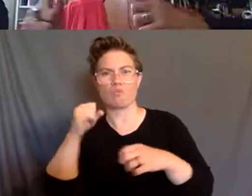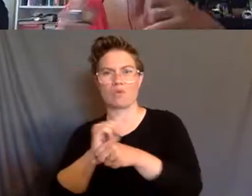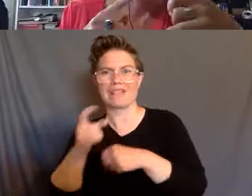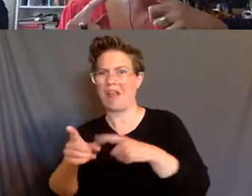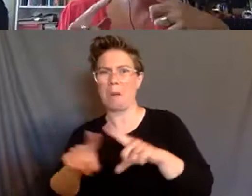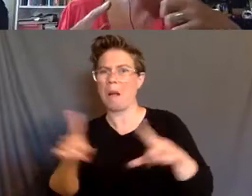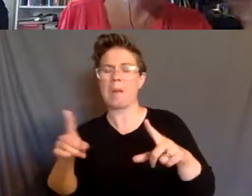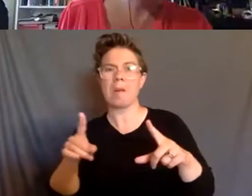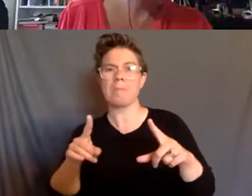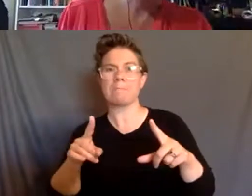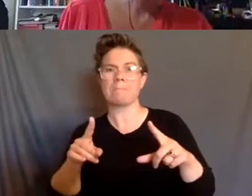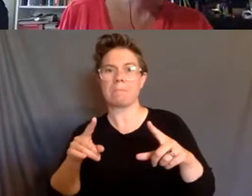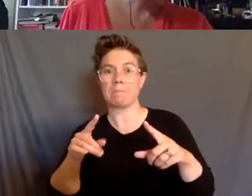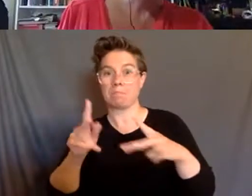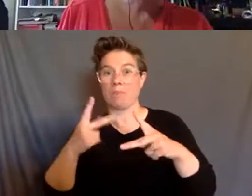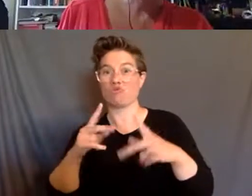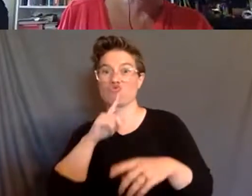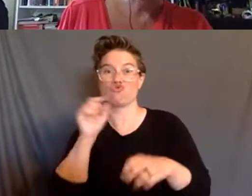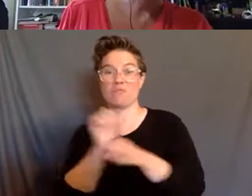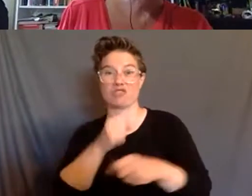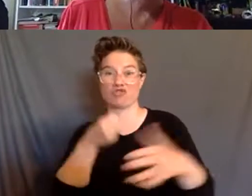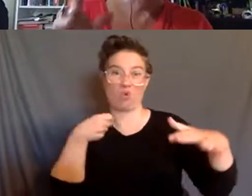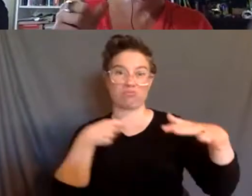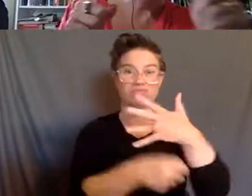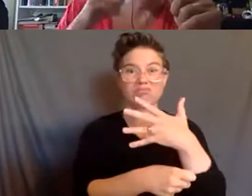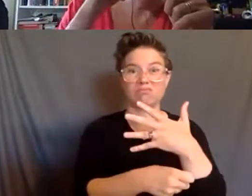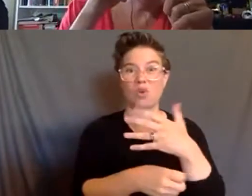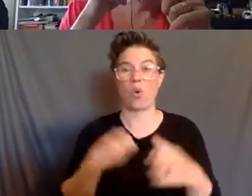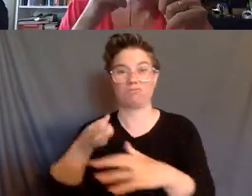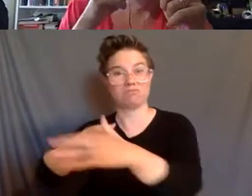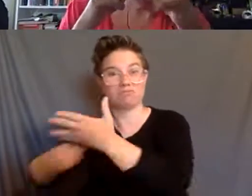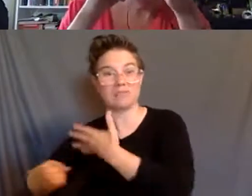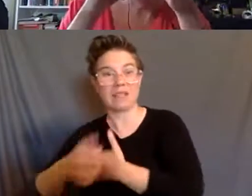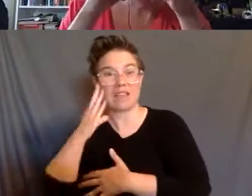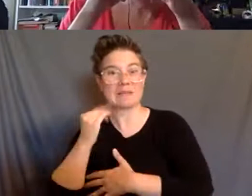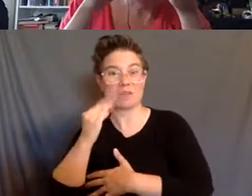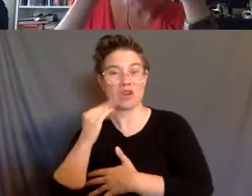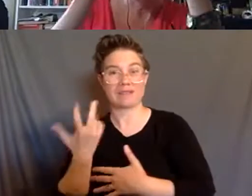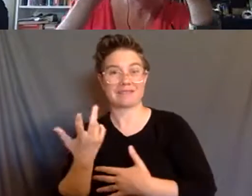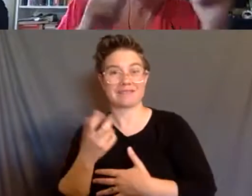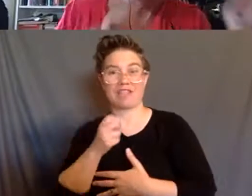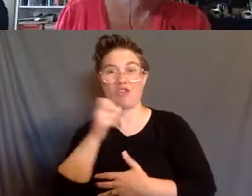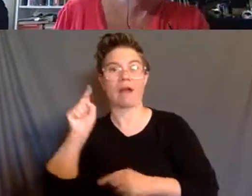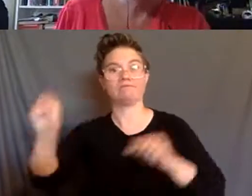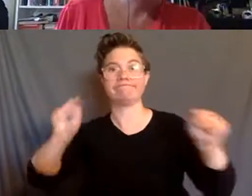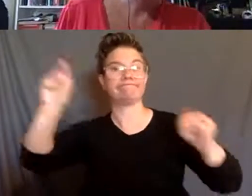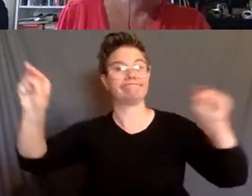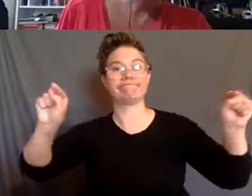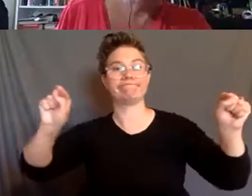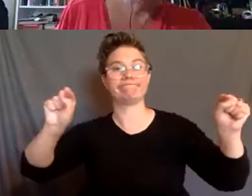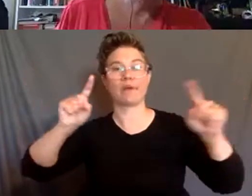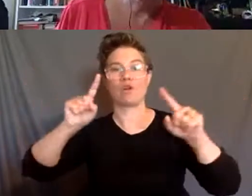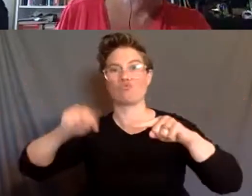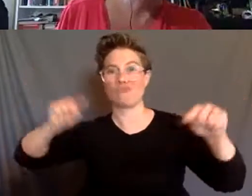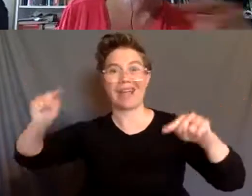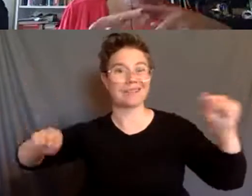of these places. So it's not just that one, you know, is here and the other one is here and there go in